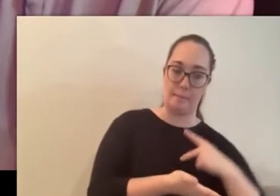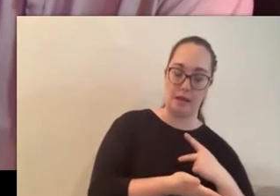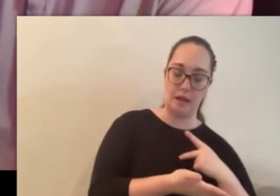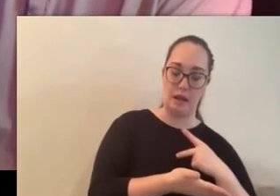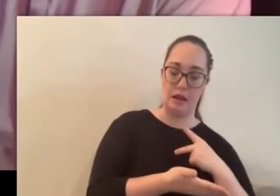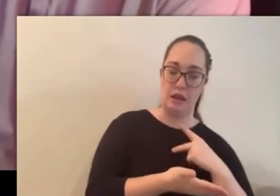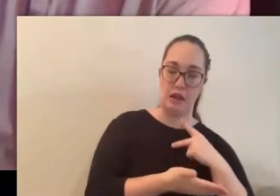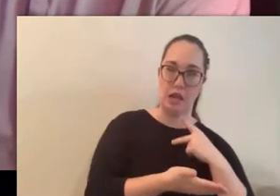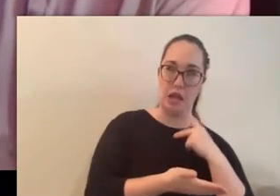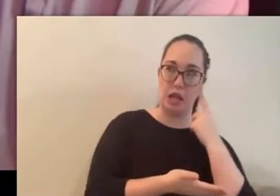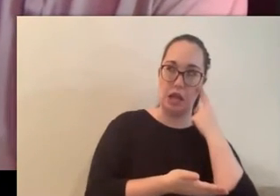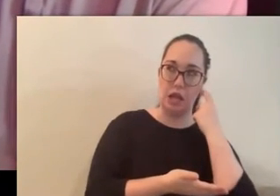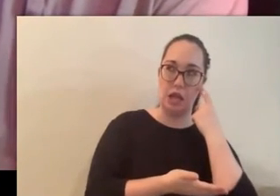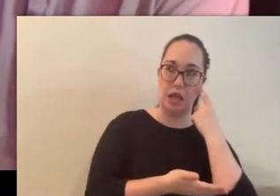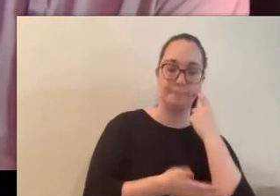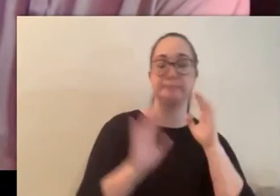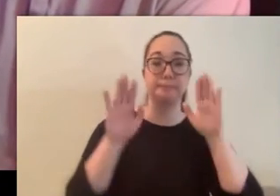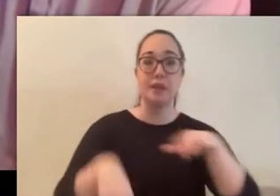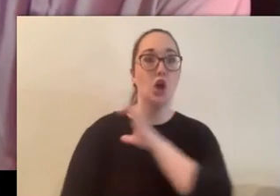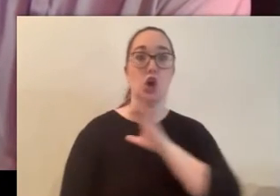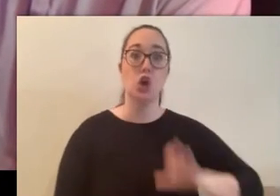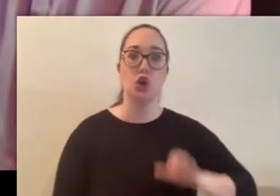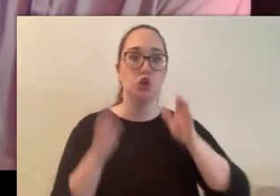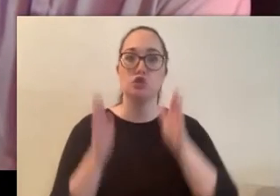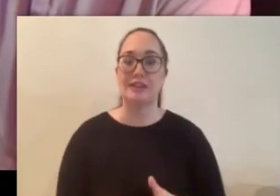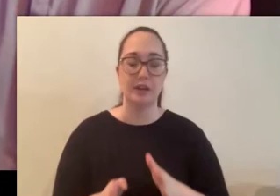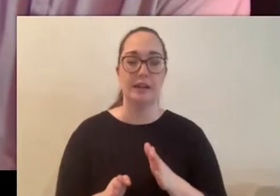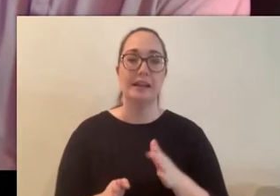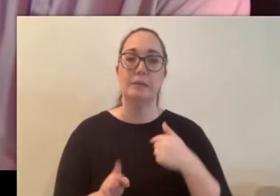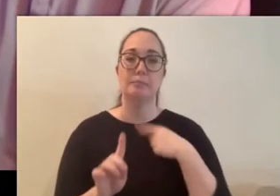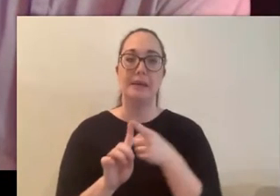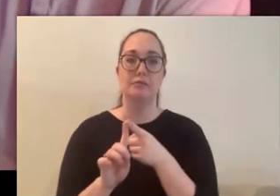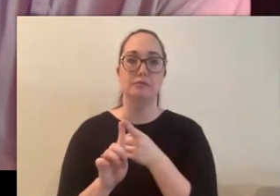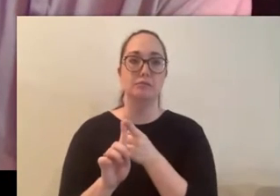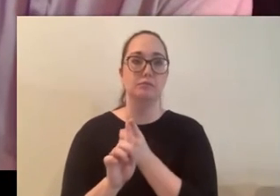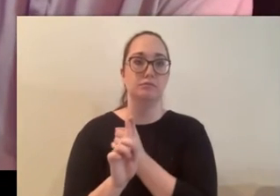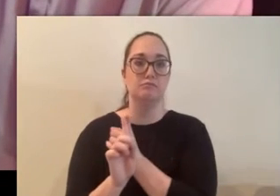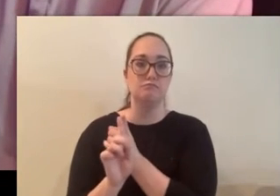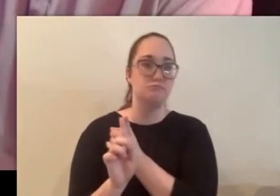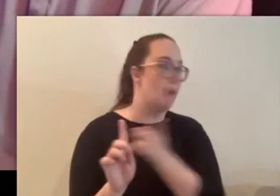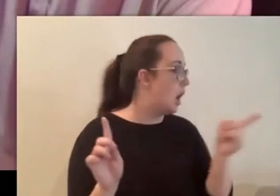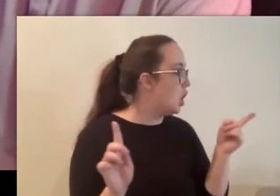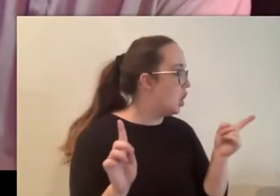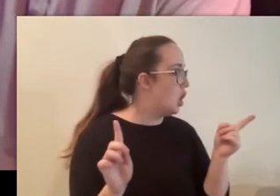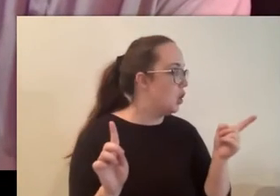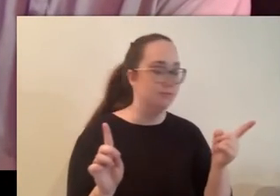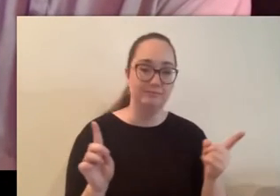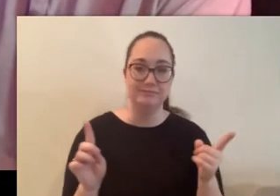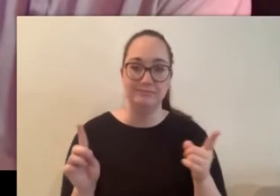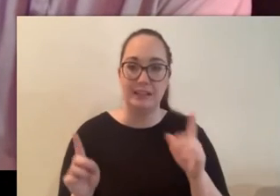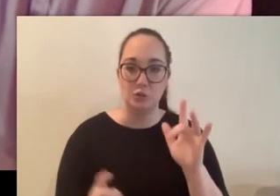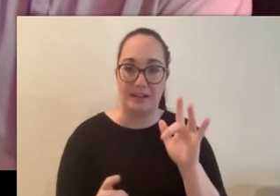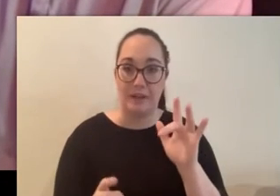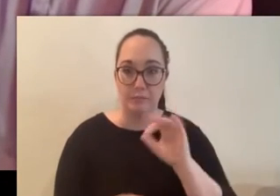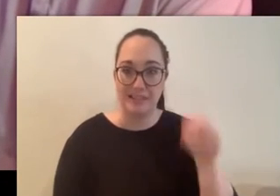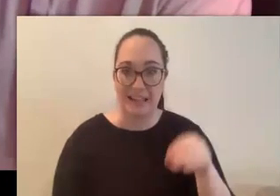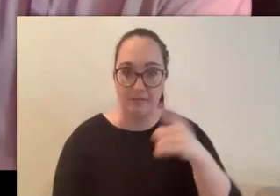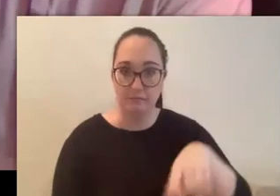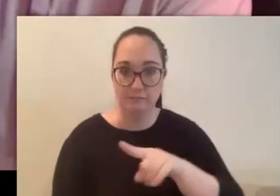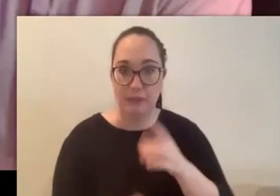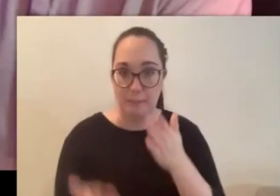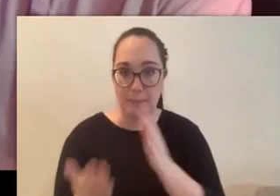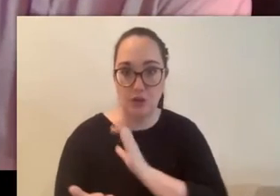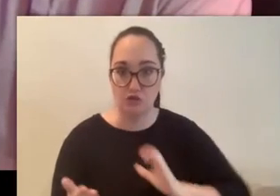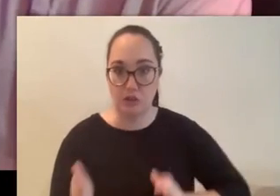christians they sorry and i just lost about 20 probably of our whole demographic by saying that and since they accepted alcohol as payment they were said to be